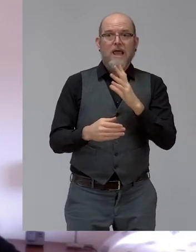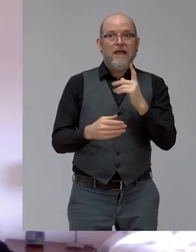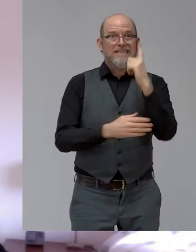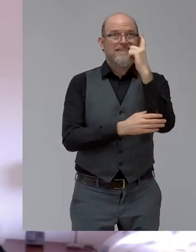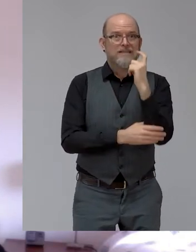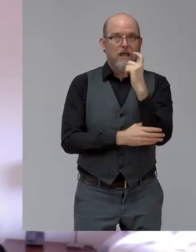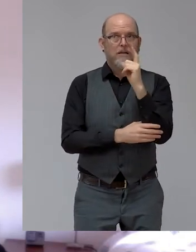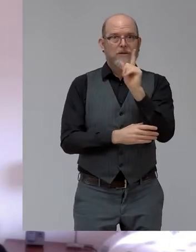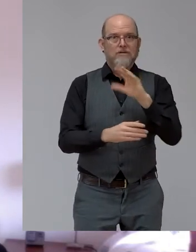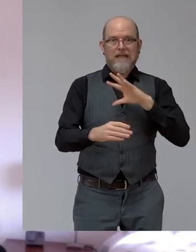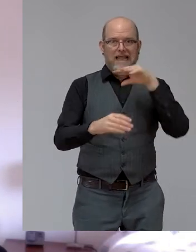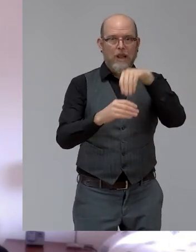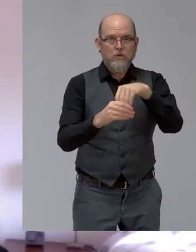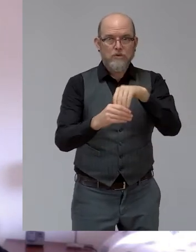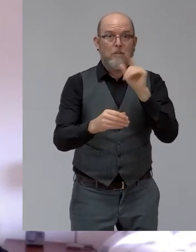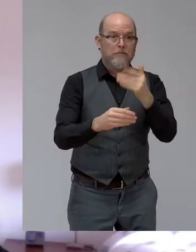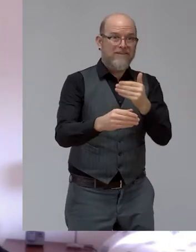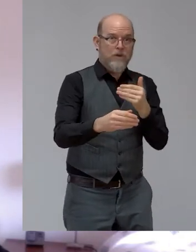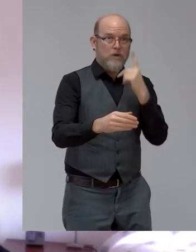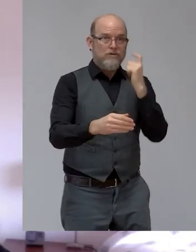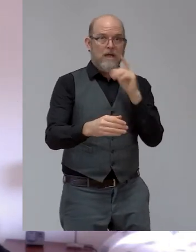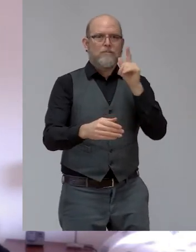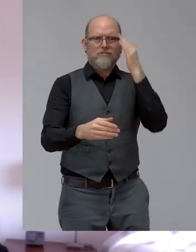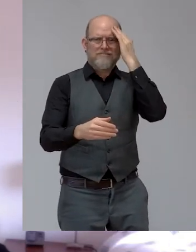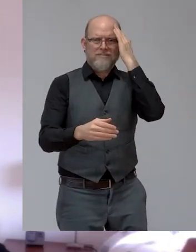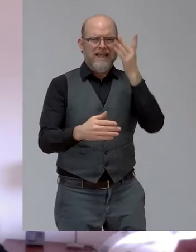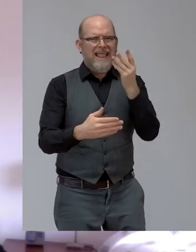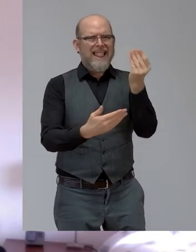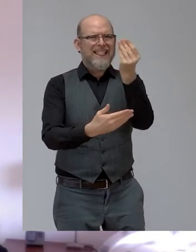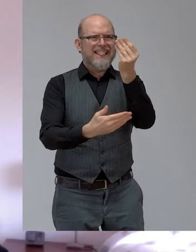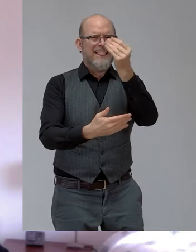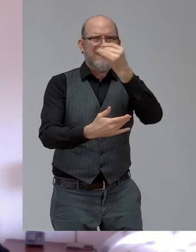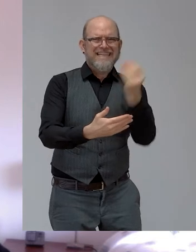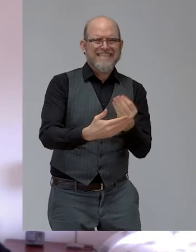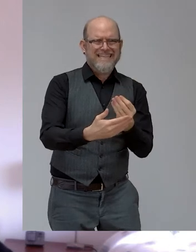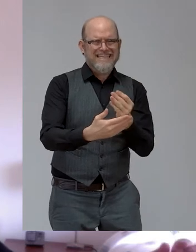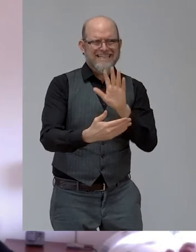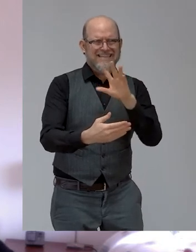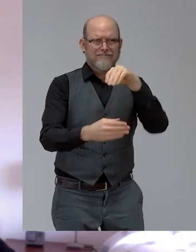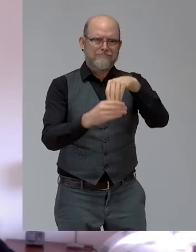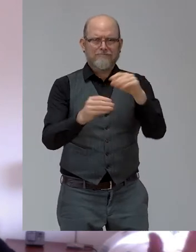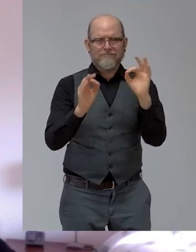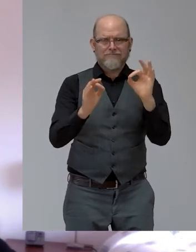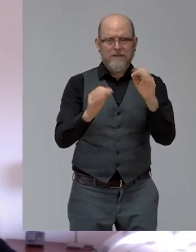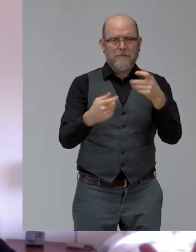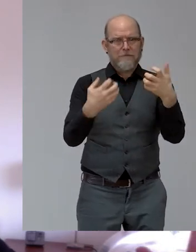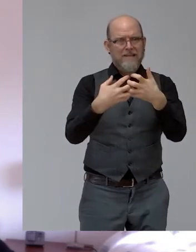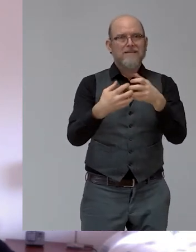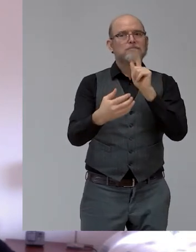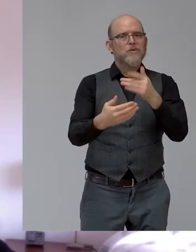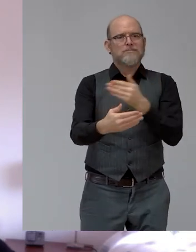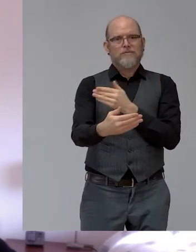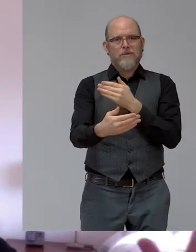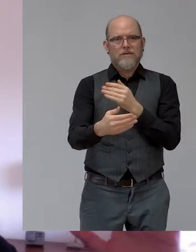You've got to design for it right at word go, right? And in designing for word go, I would say test